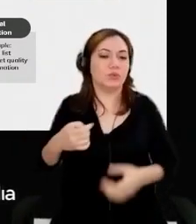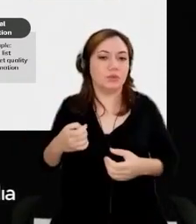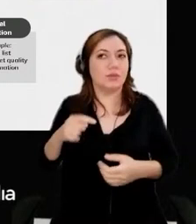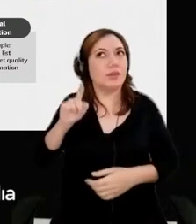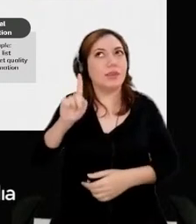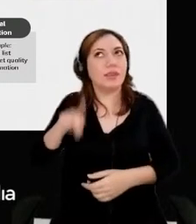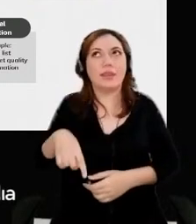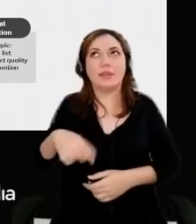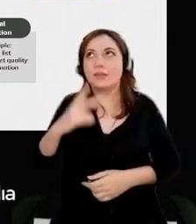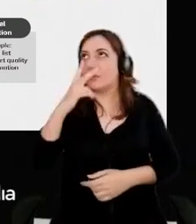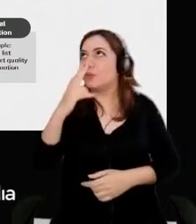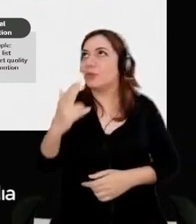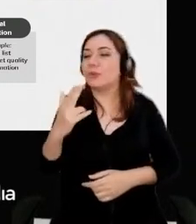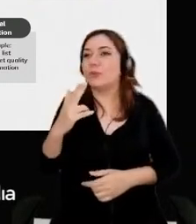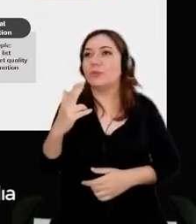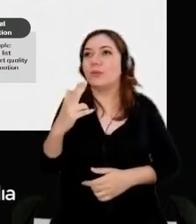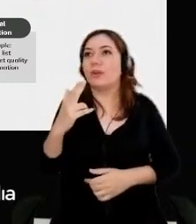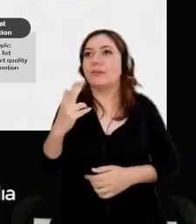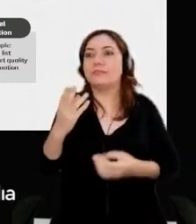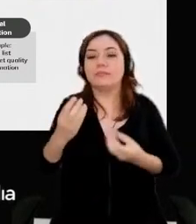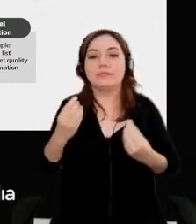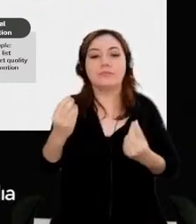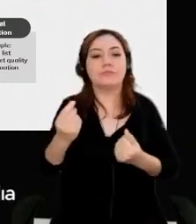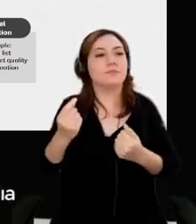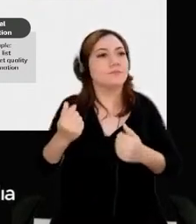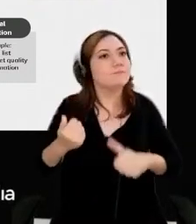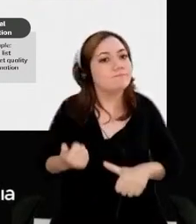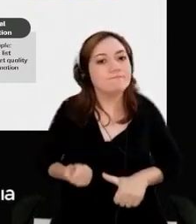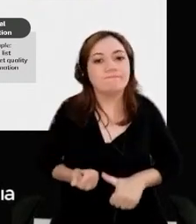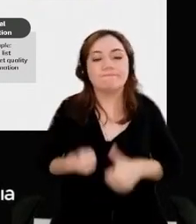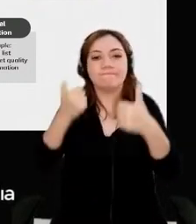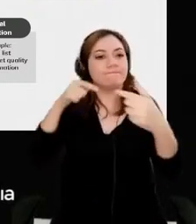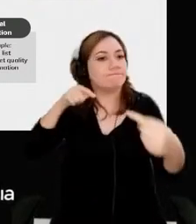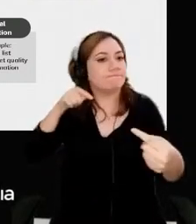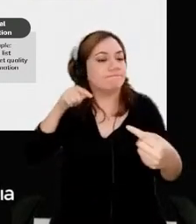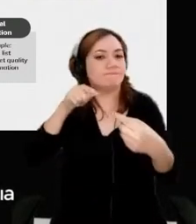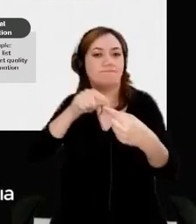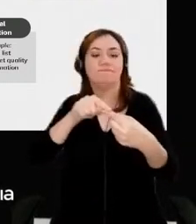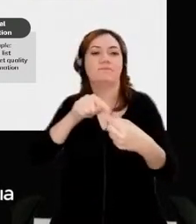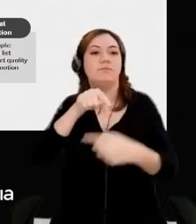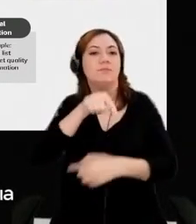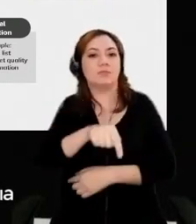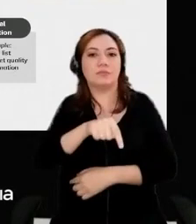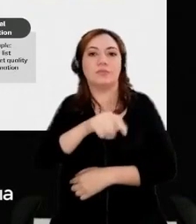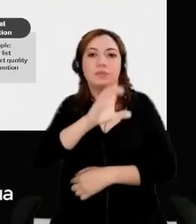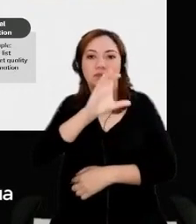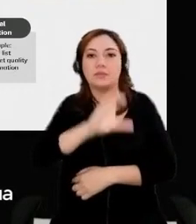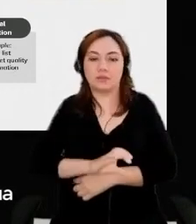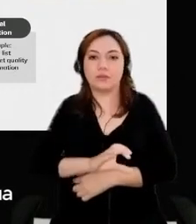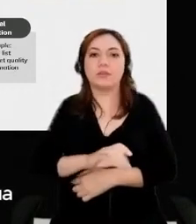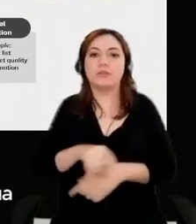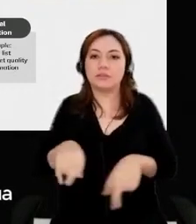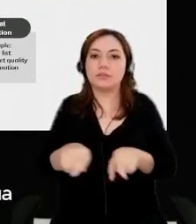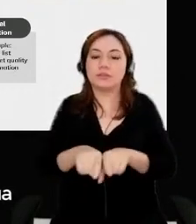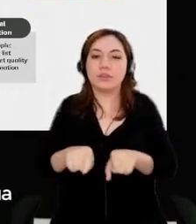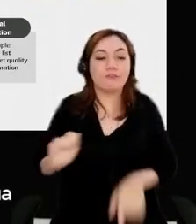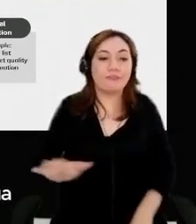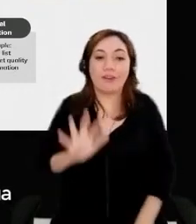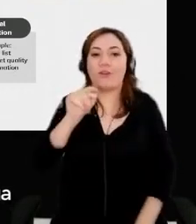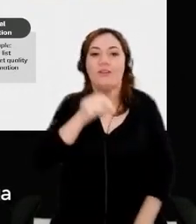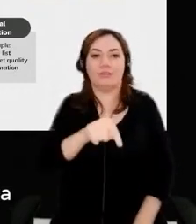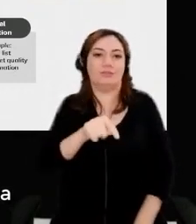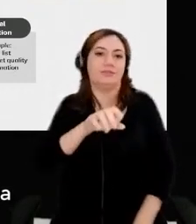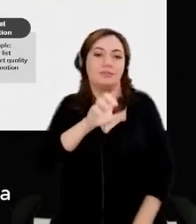value for the consumers and the best value for our company, right? So, and that's how we're